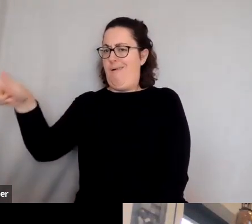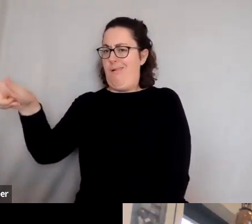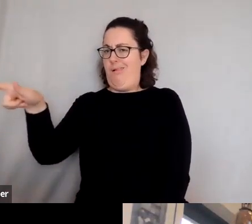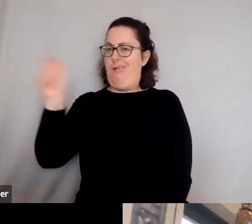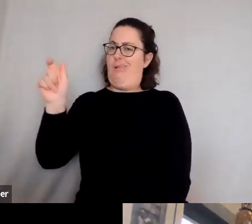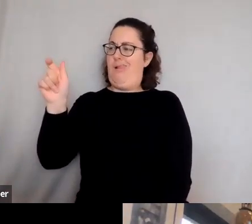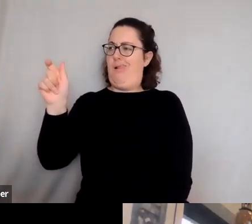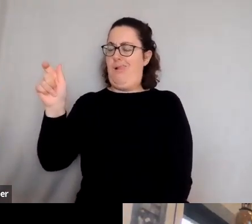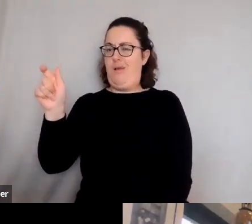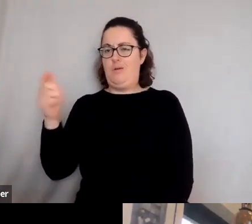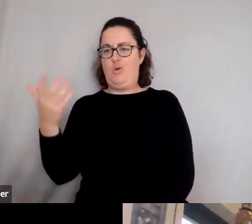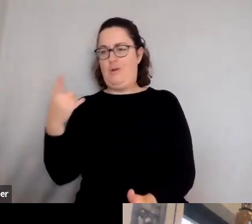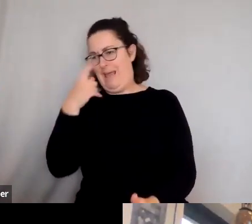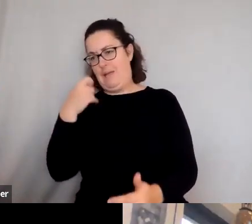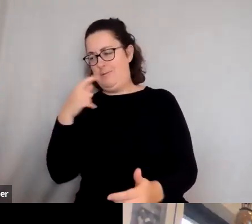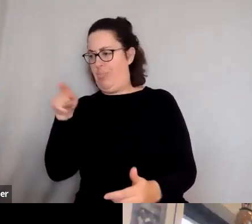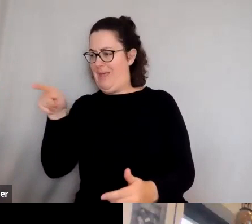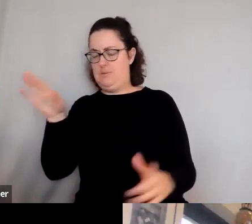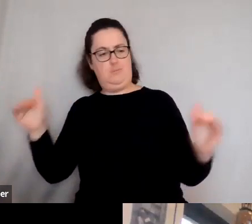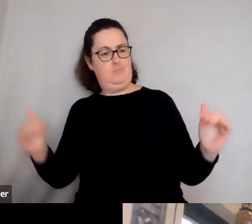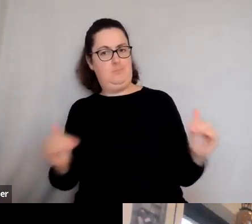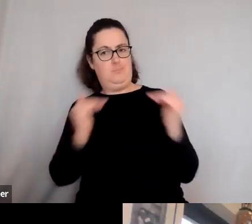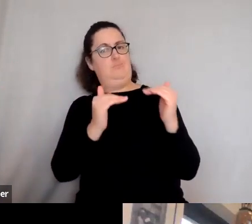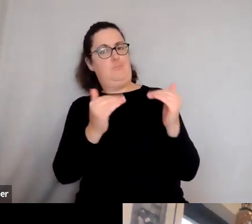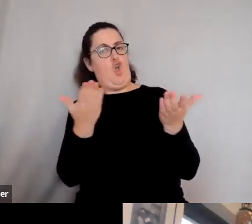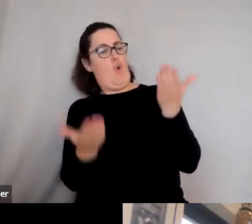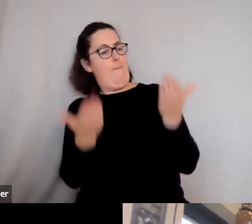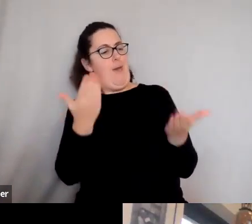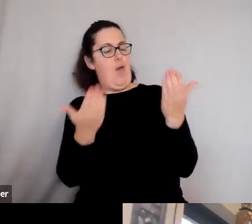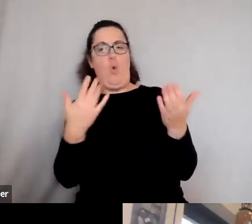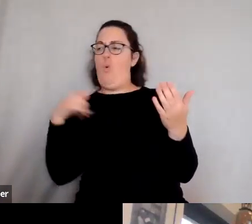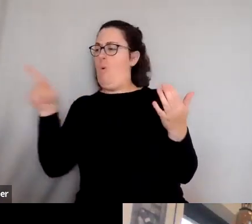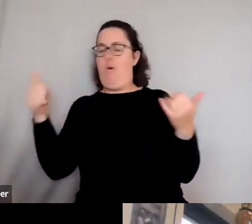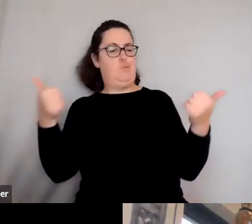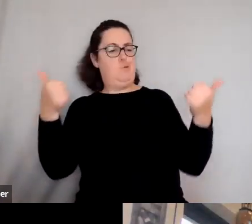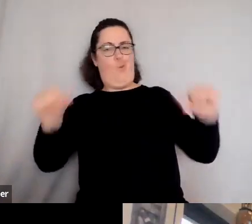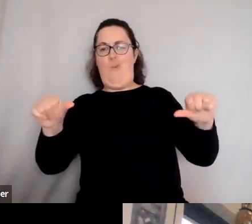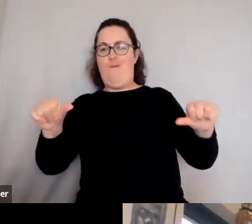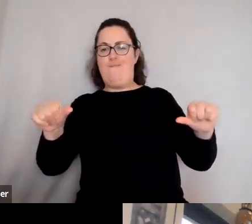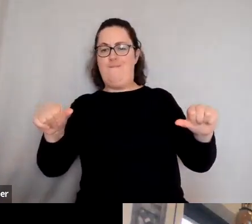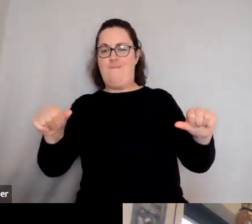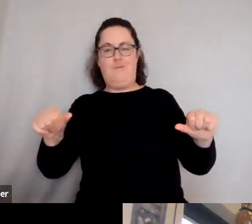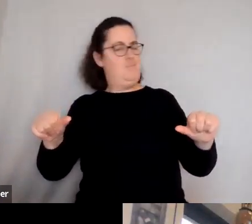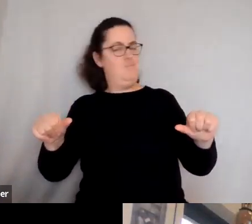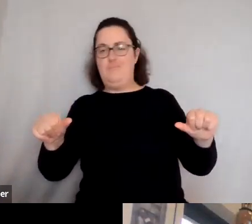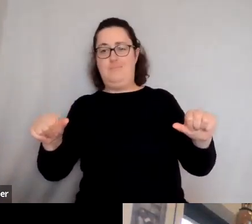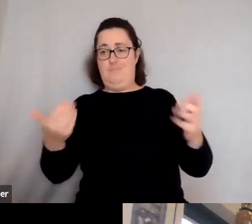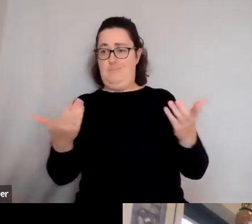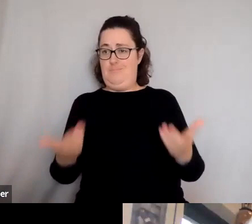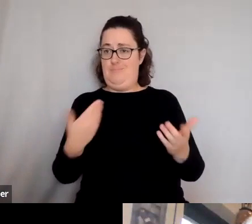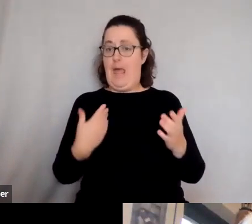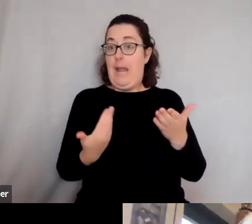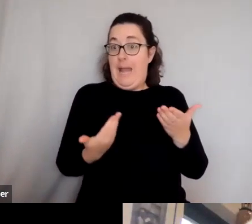either comparisons or solutions to our problems. Well, you know, actually, our world's different, and we're rather better at getting